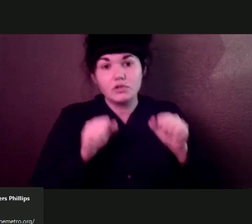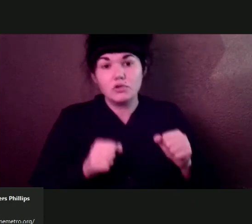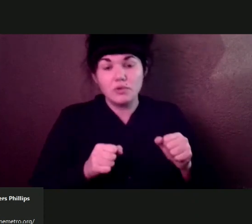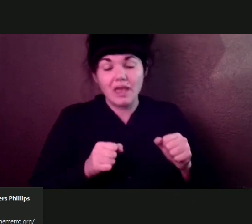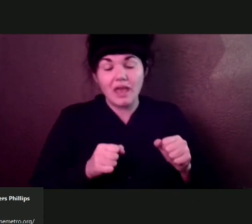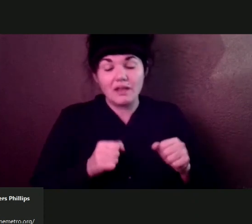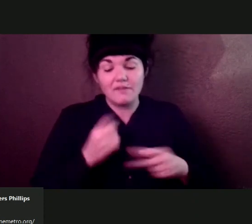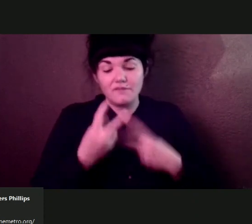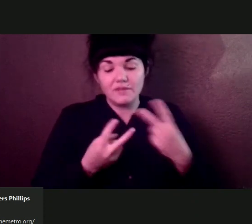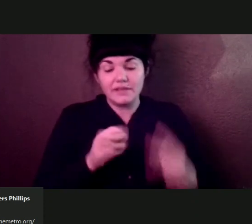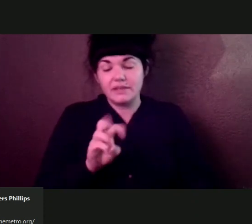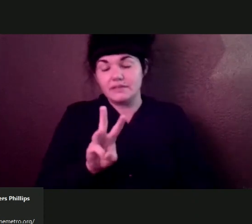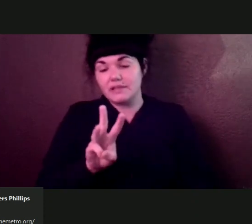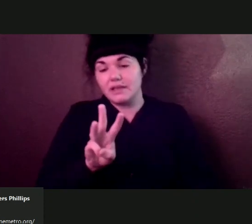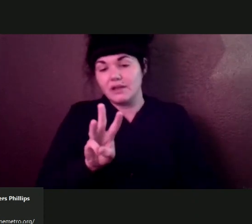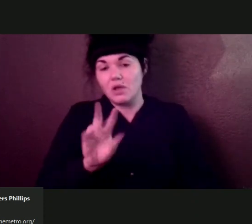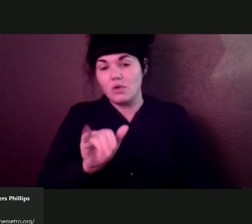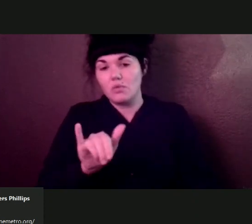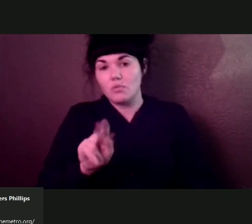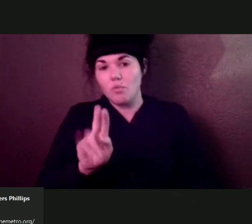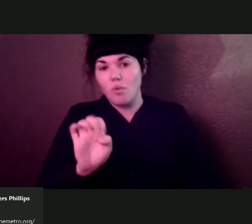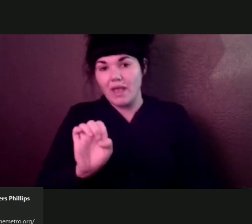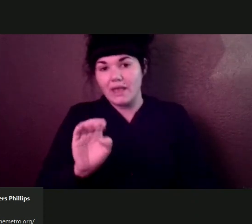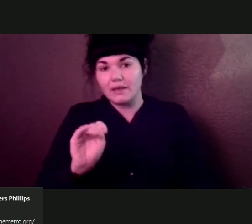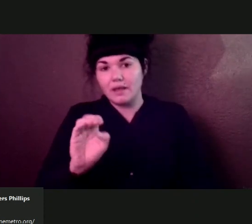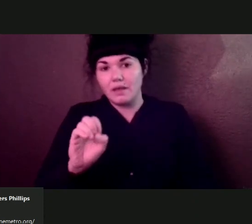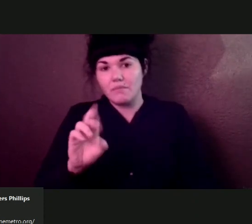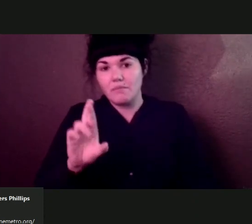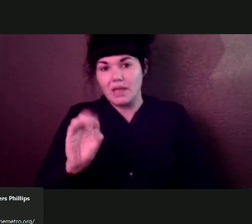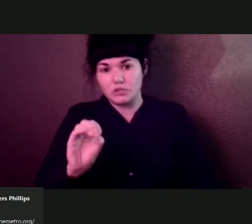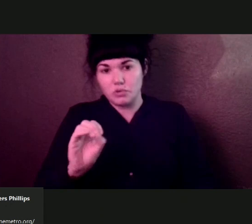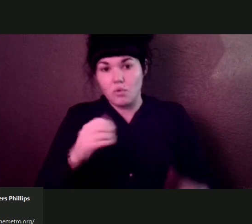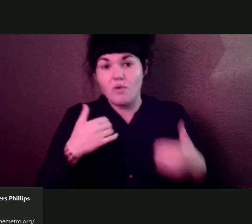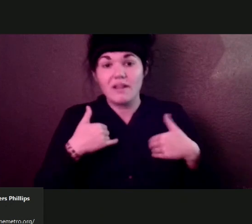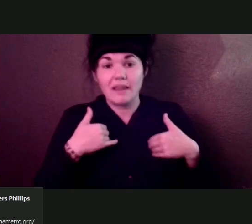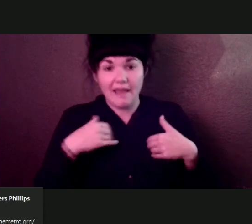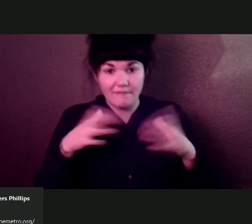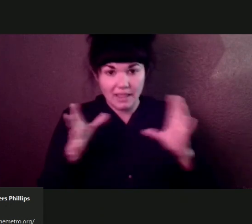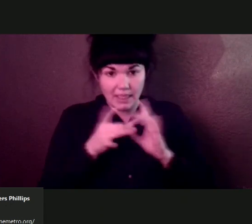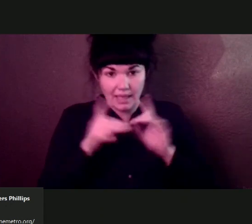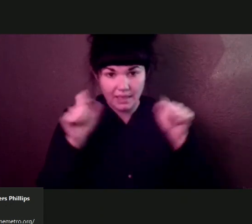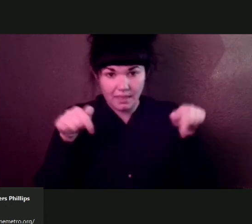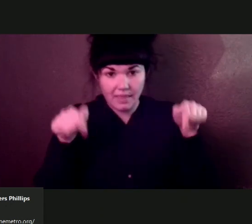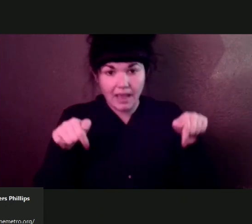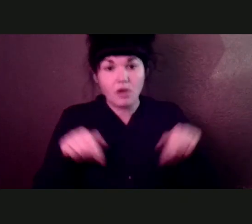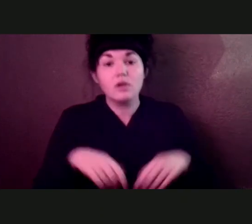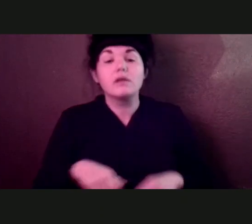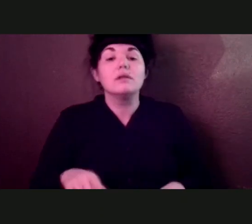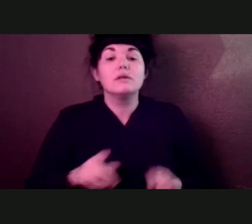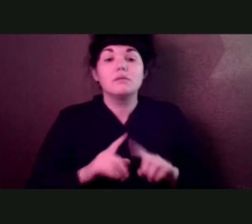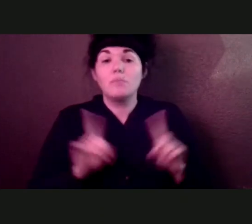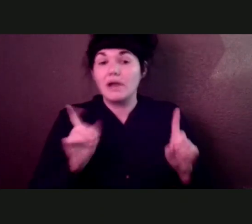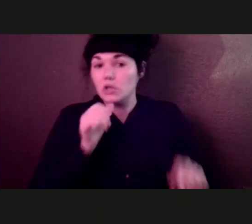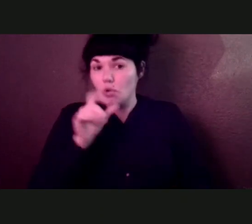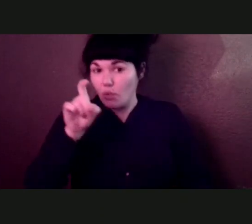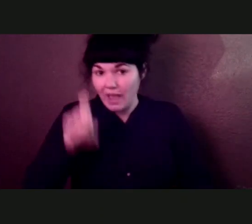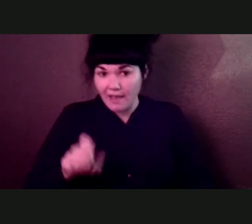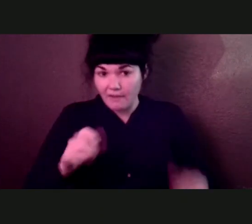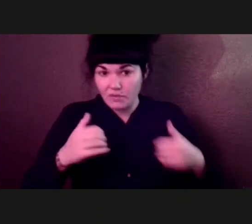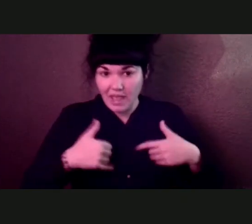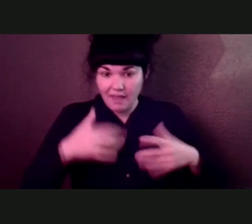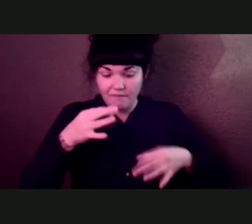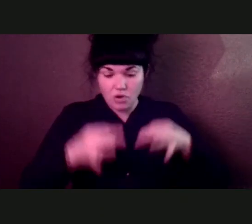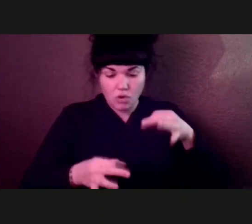um, click the link there. So you don't have a, have to have a court case in process in order to access